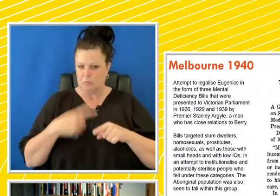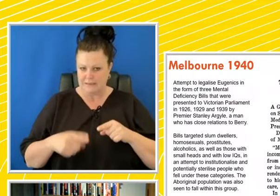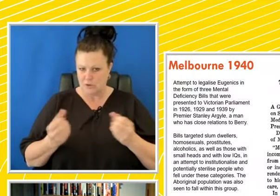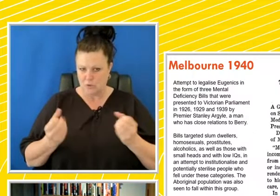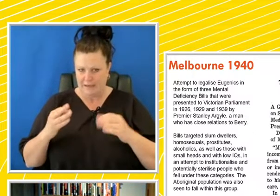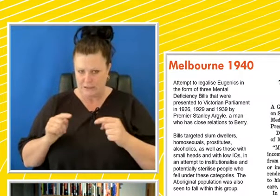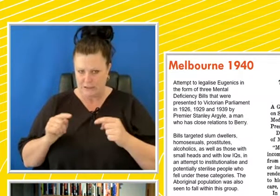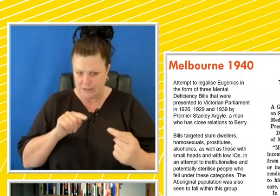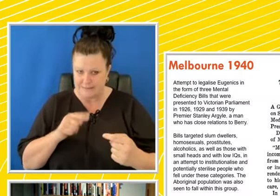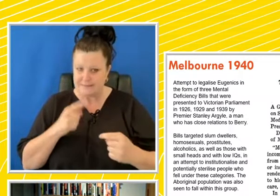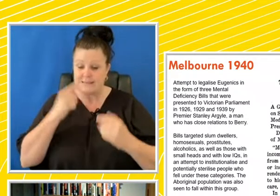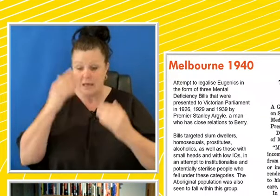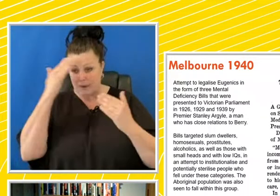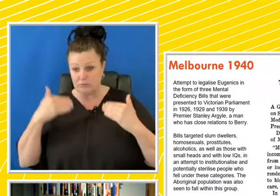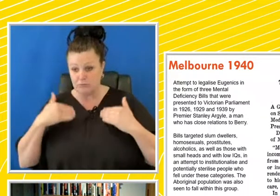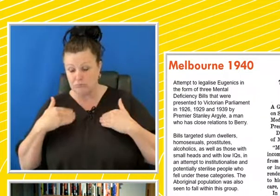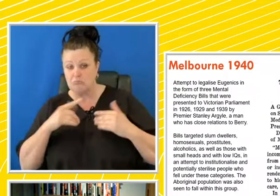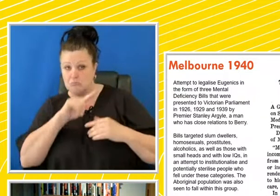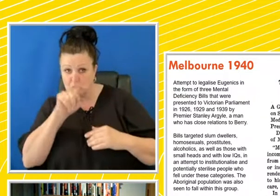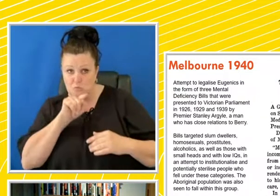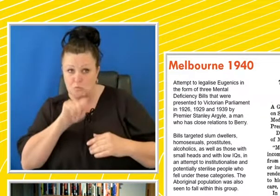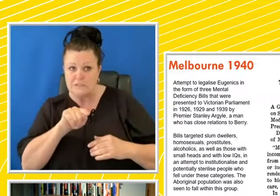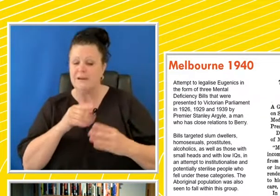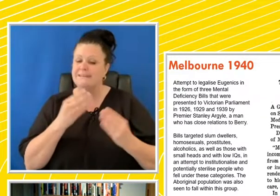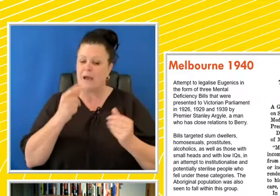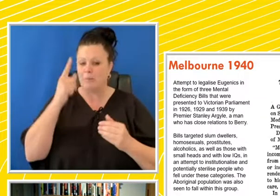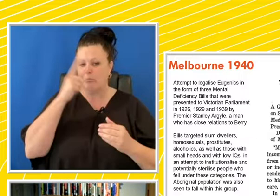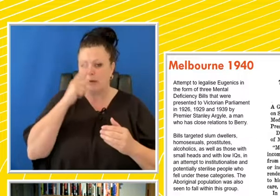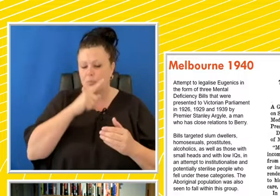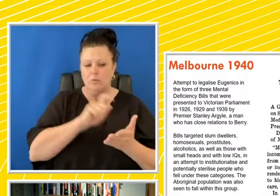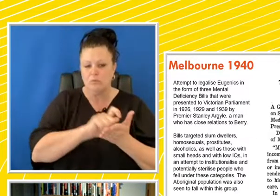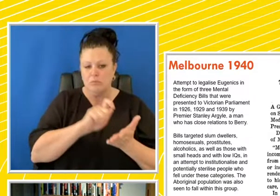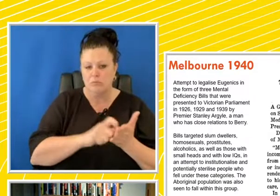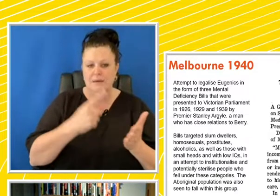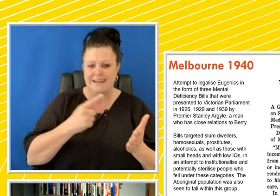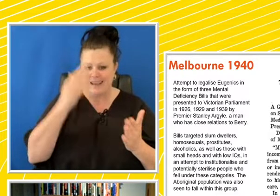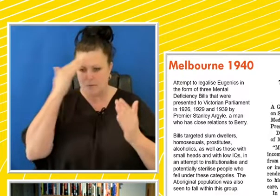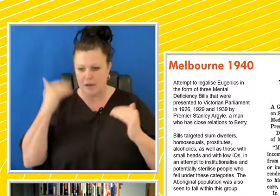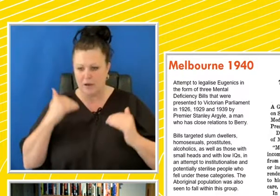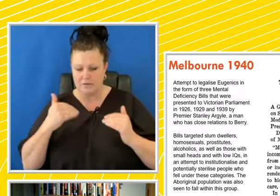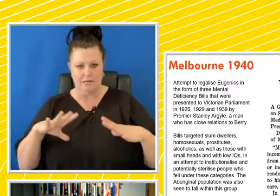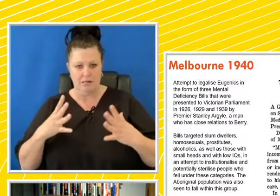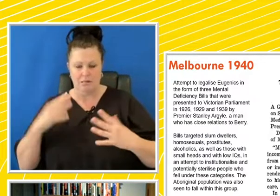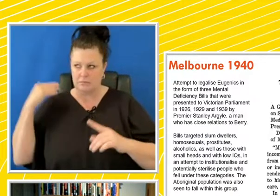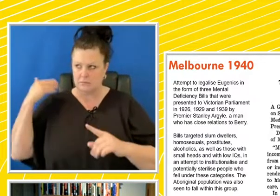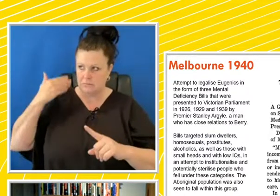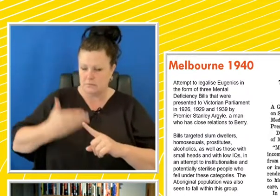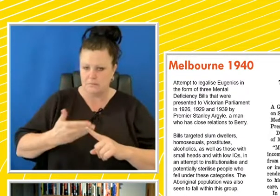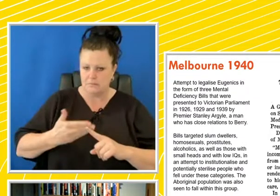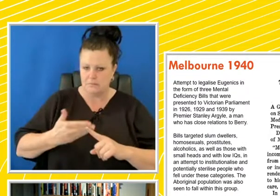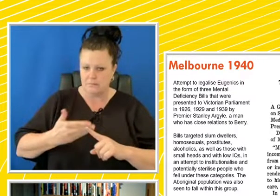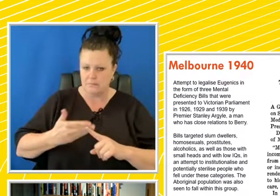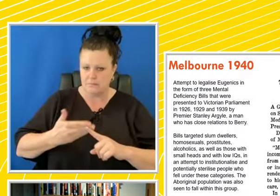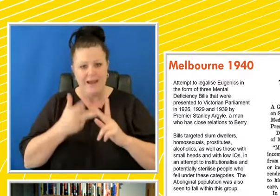inheritance of mental defectiveness is still an open question. Some authors say that the percentage of mental defectives who have inherited defectiveness are 80%.